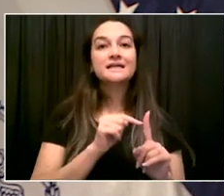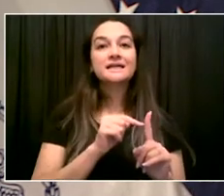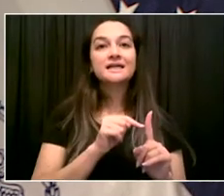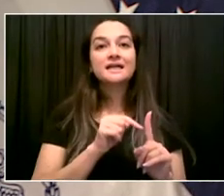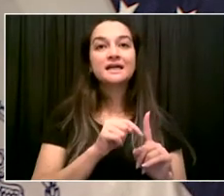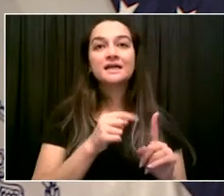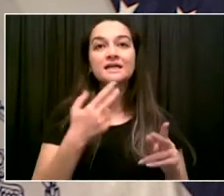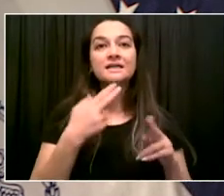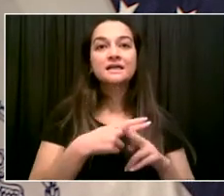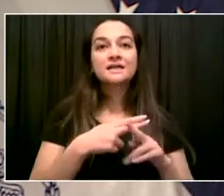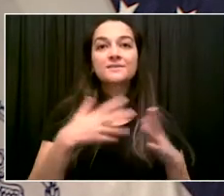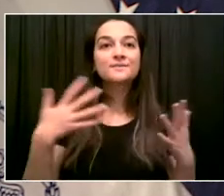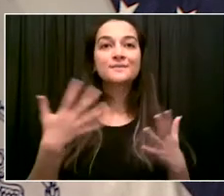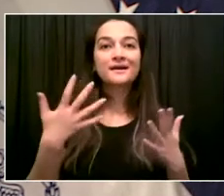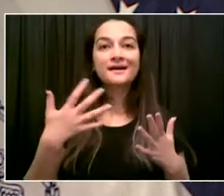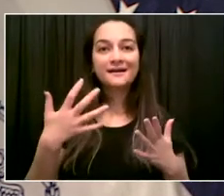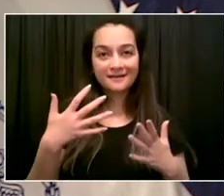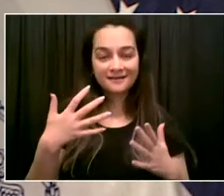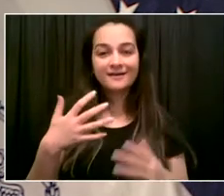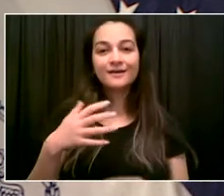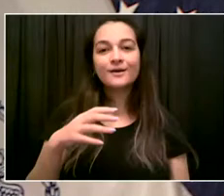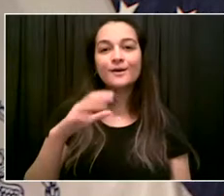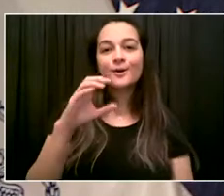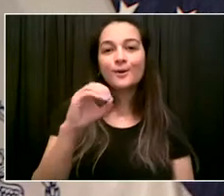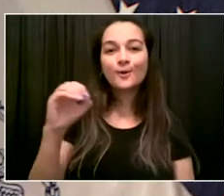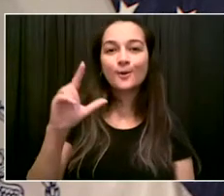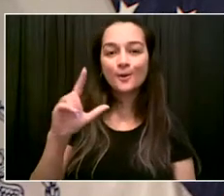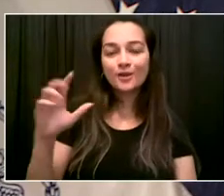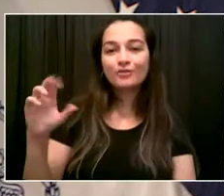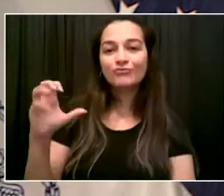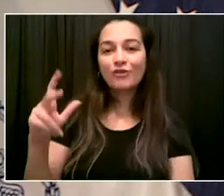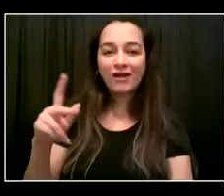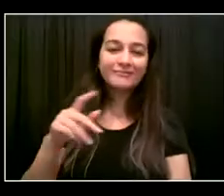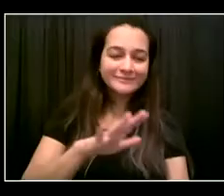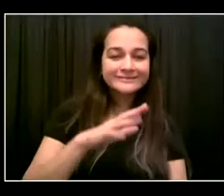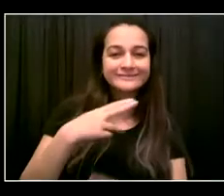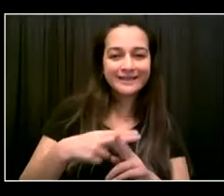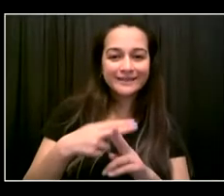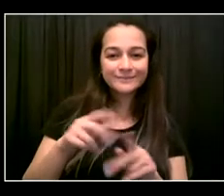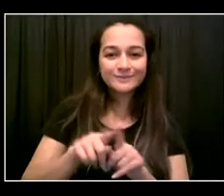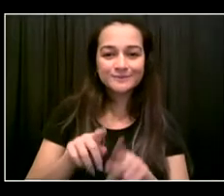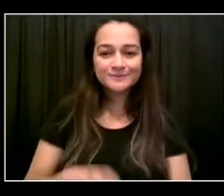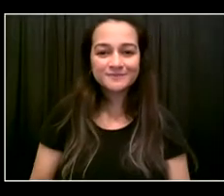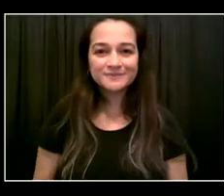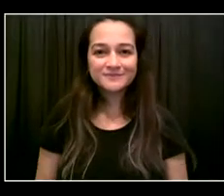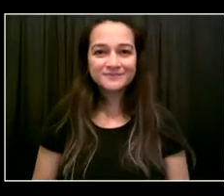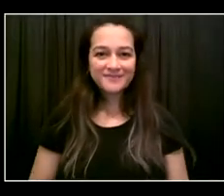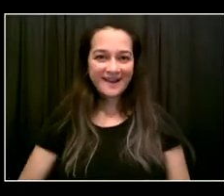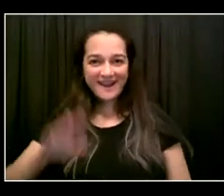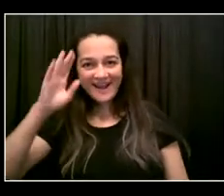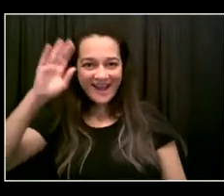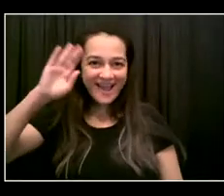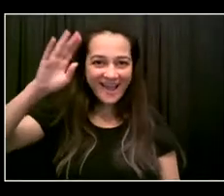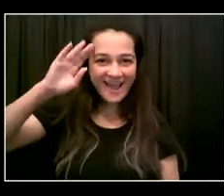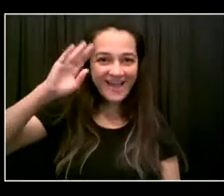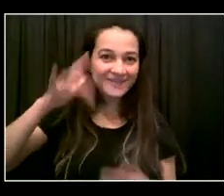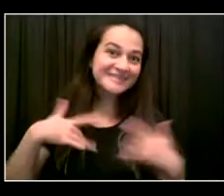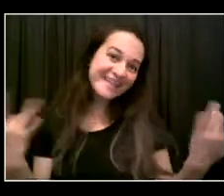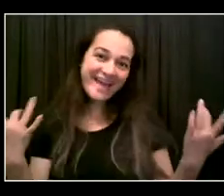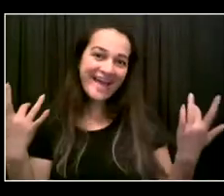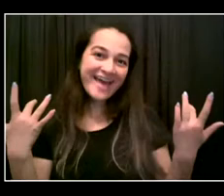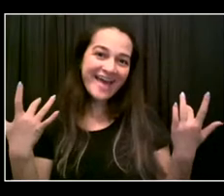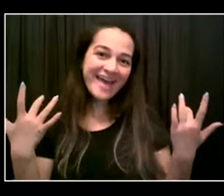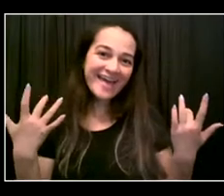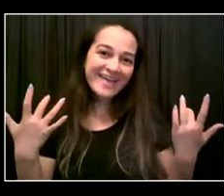Hey, can you hear me? Yes, indeed. Oh, what's up? How are you doing, Mr. de Blasio? Pleasure to meet you. Pleasure to be on